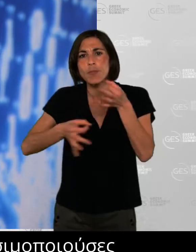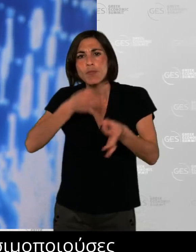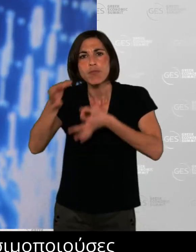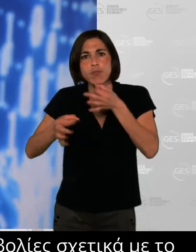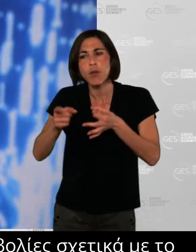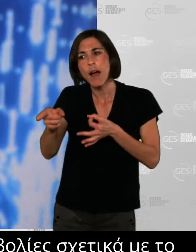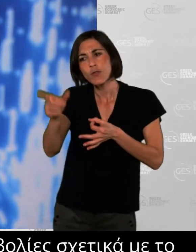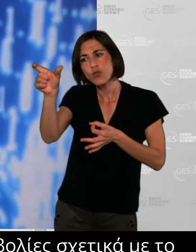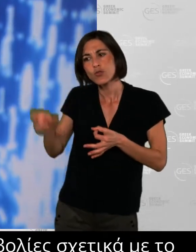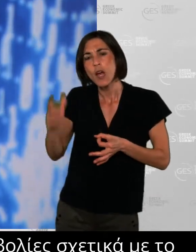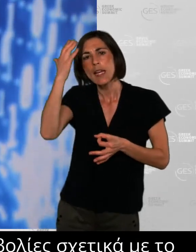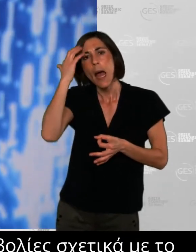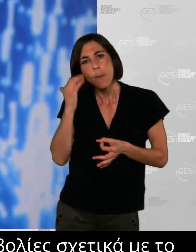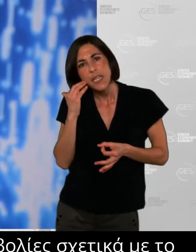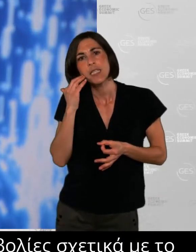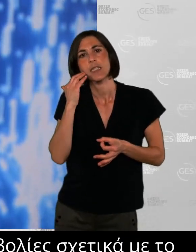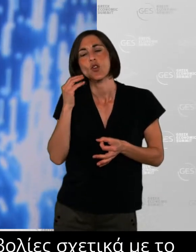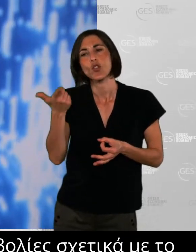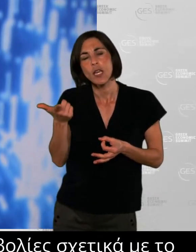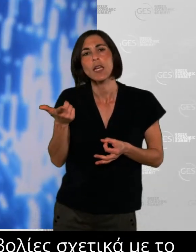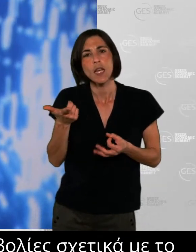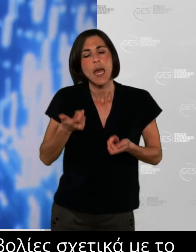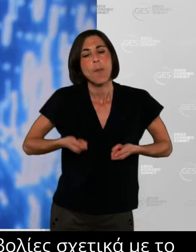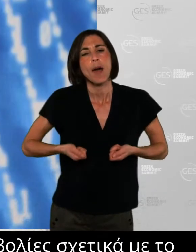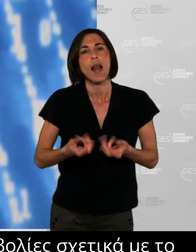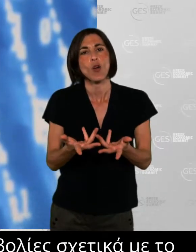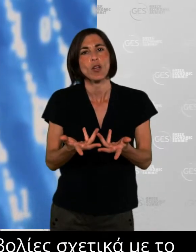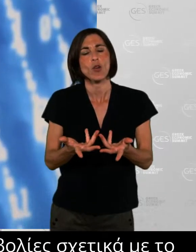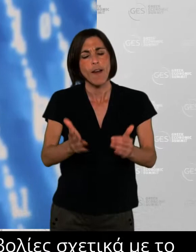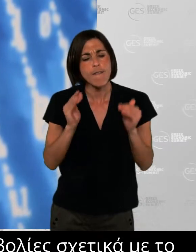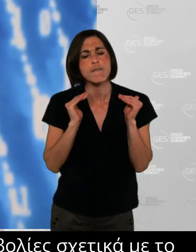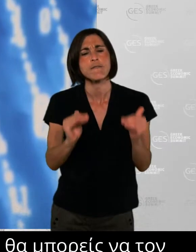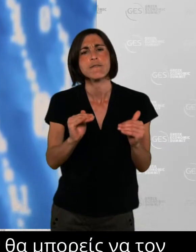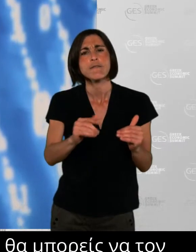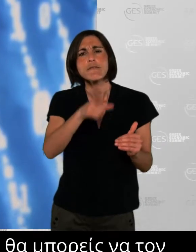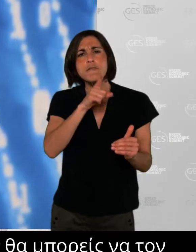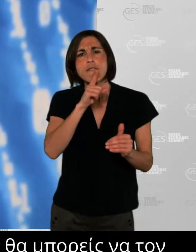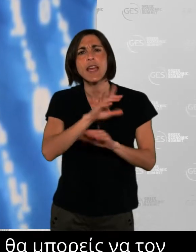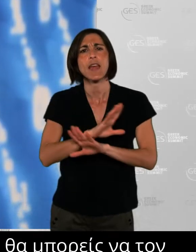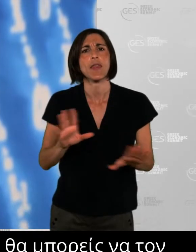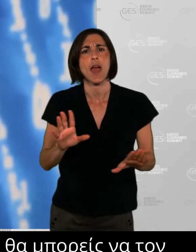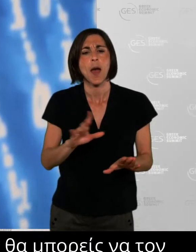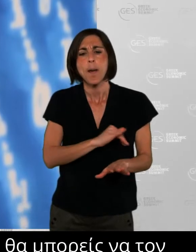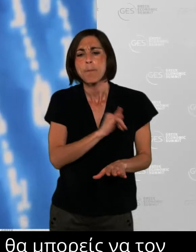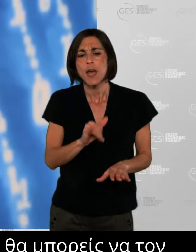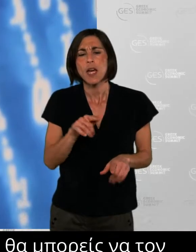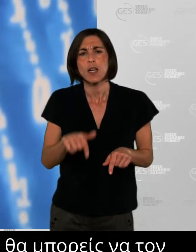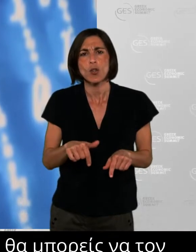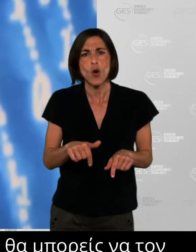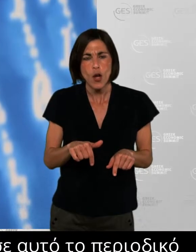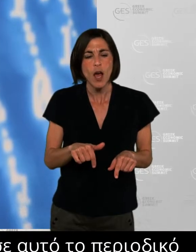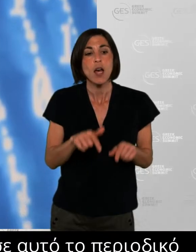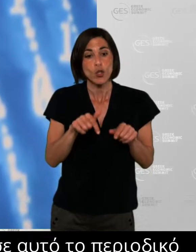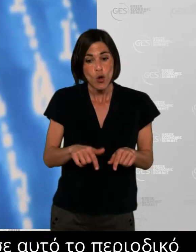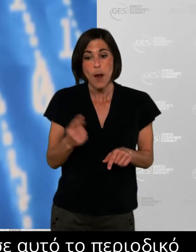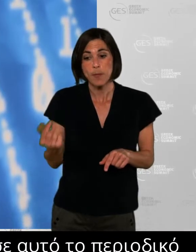or even better in the future. Yeah absolutely uh first of all I think you know we were all forced into a leap of faith uh into this